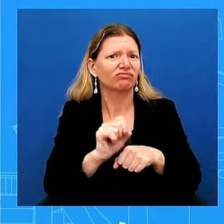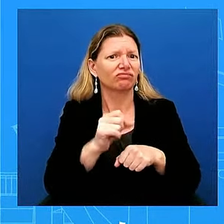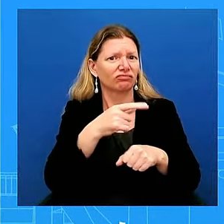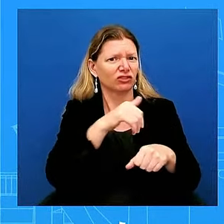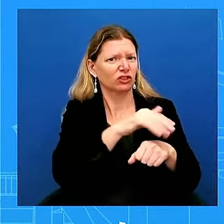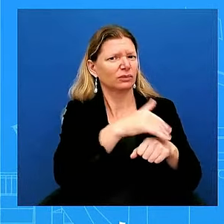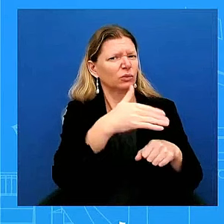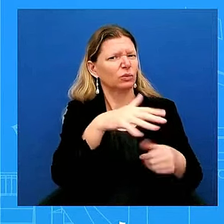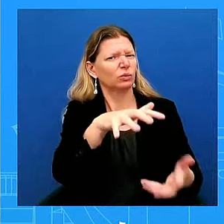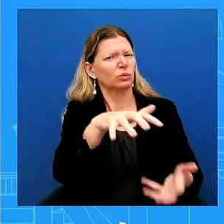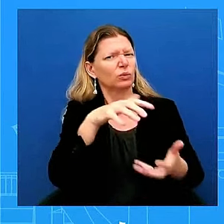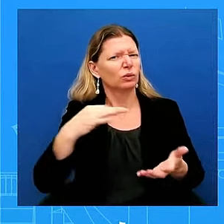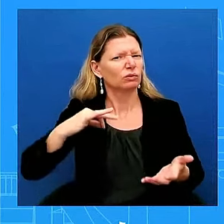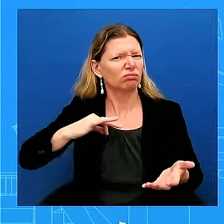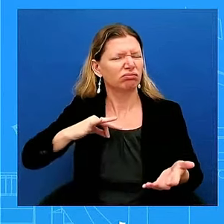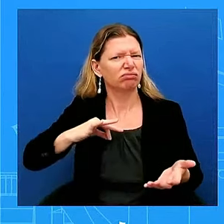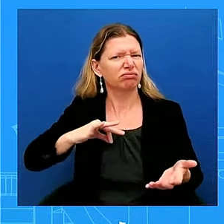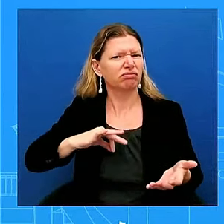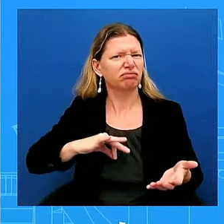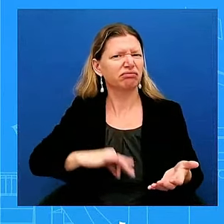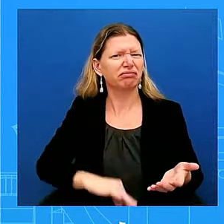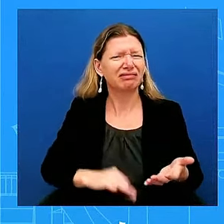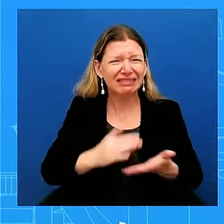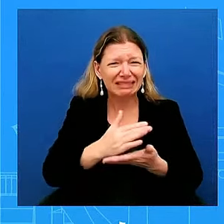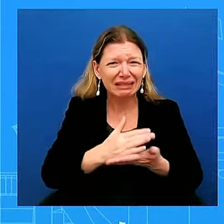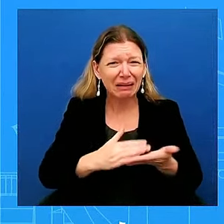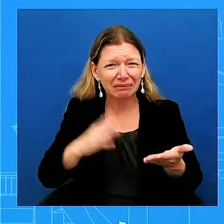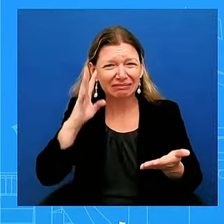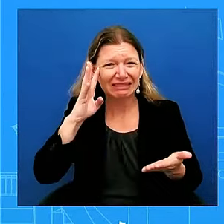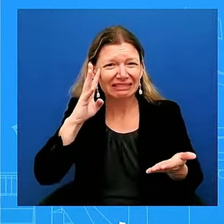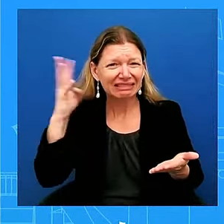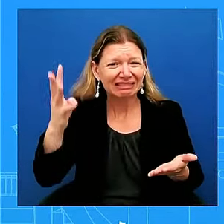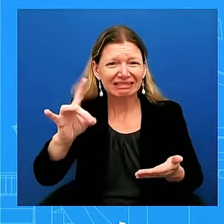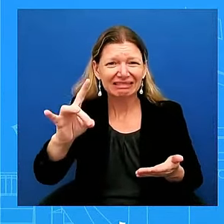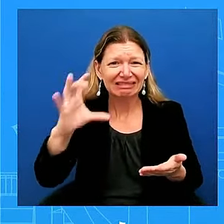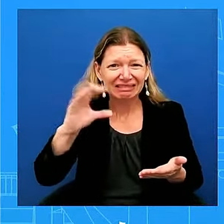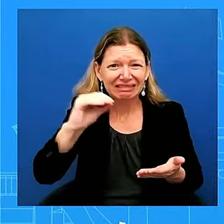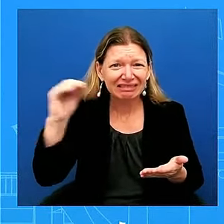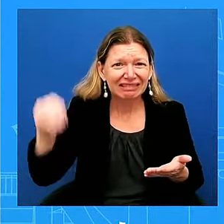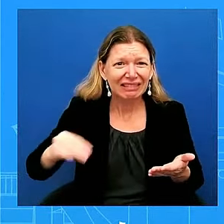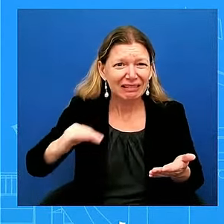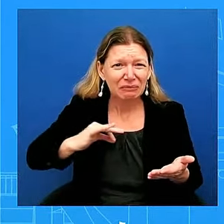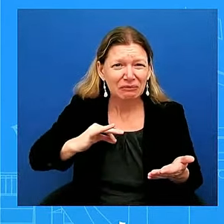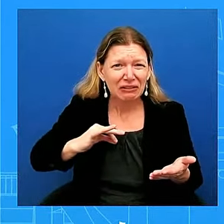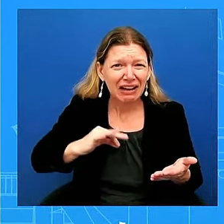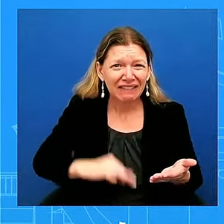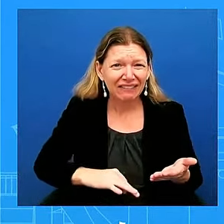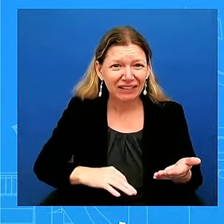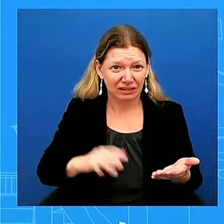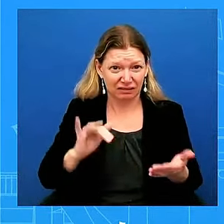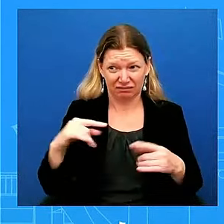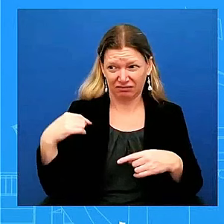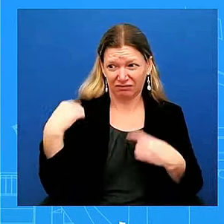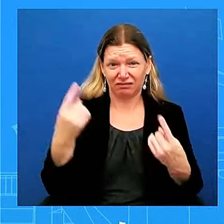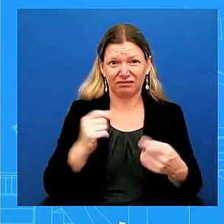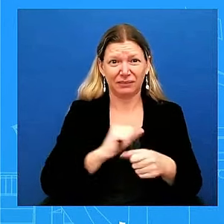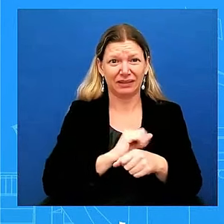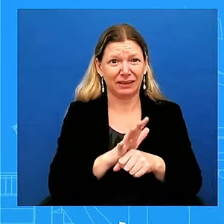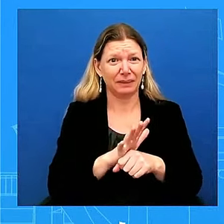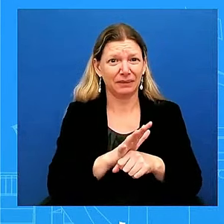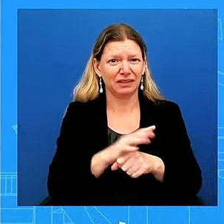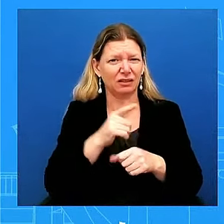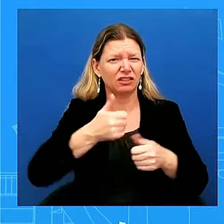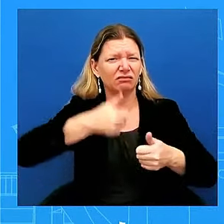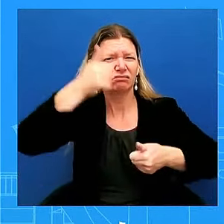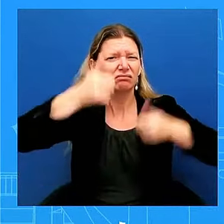since the pandemic, right? Executive compensation has grown in line with those profits, and profits have been returned to shareholders at record rates.